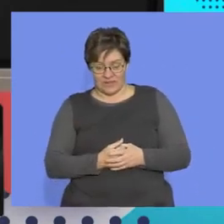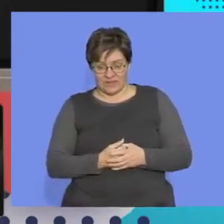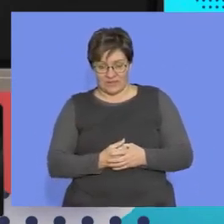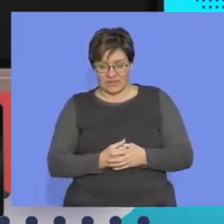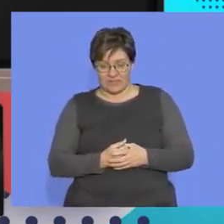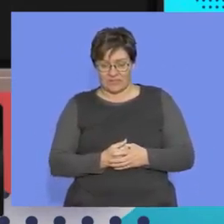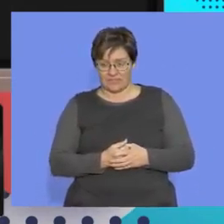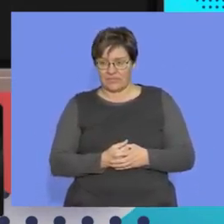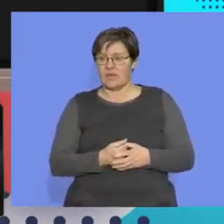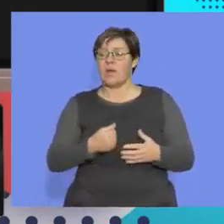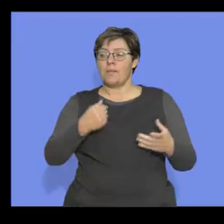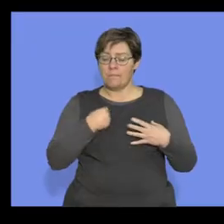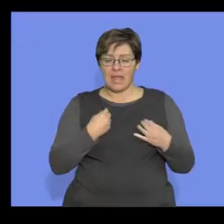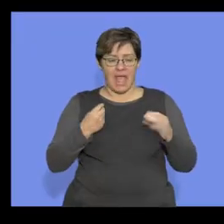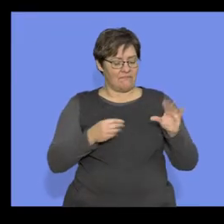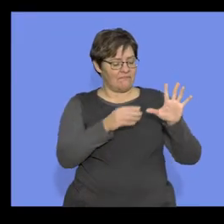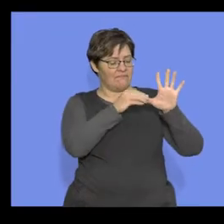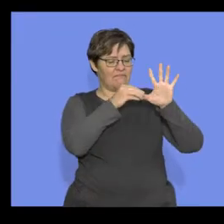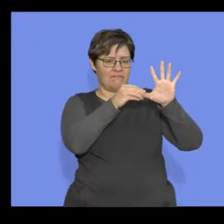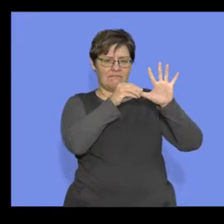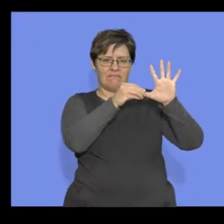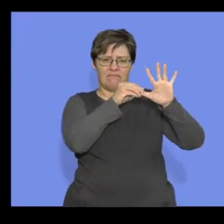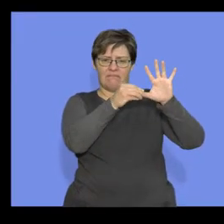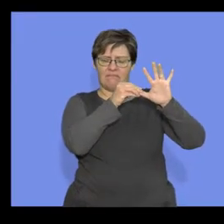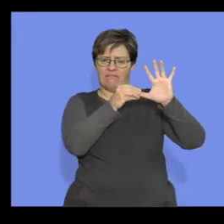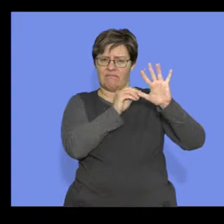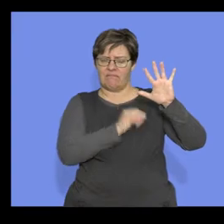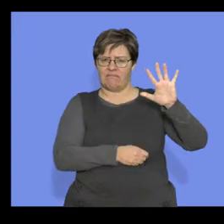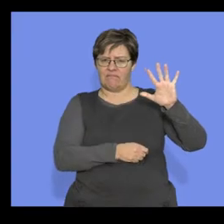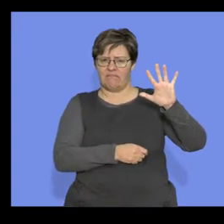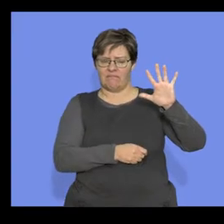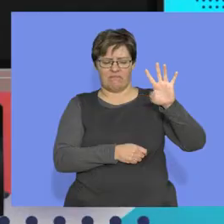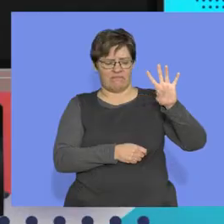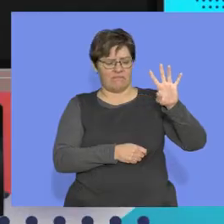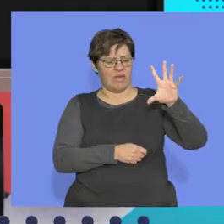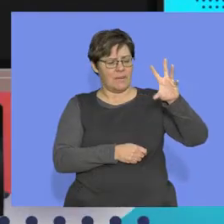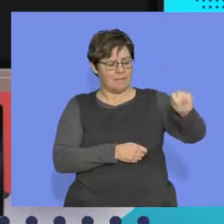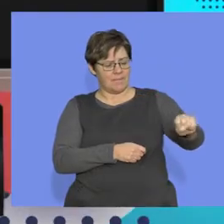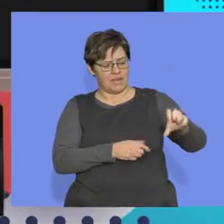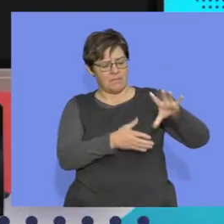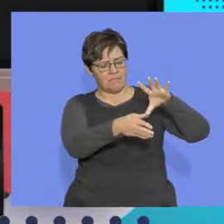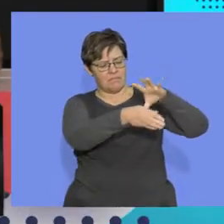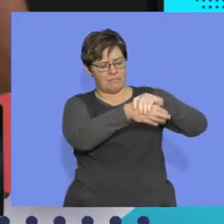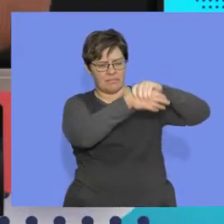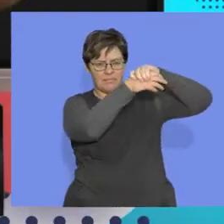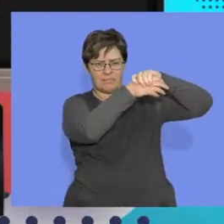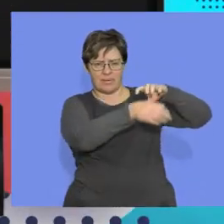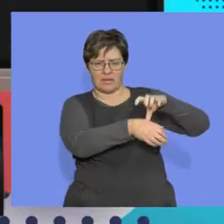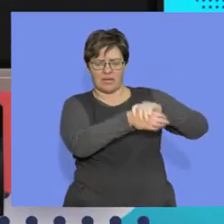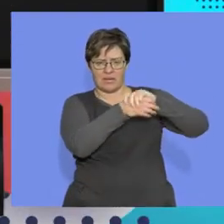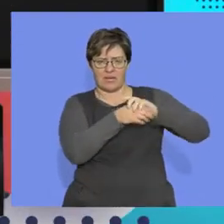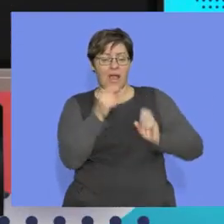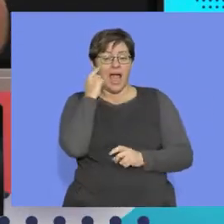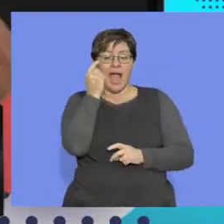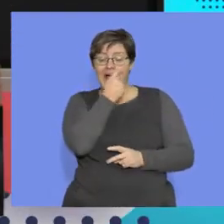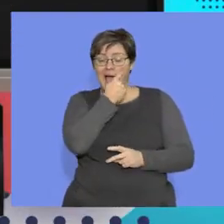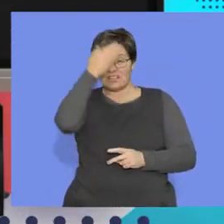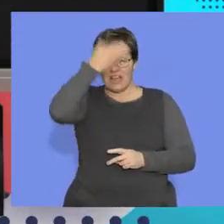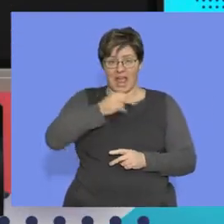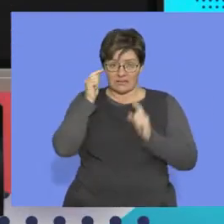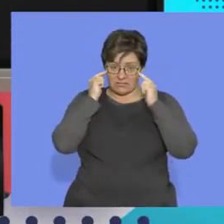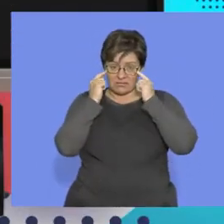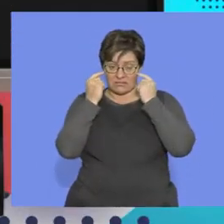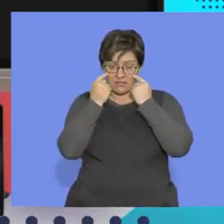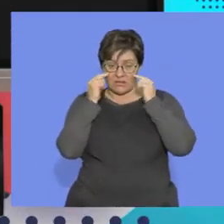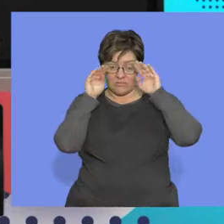Let's have a look over here. I have an opposable thumb, all right? I can pick up things. The eyes are in the front